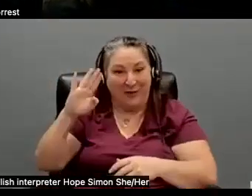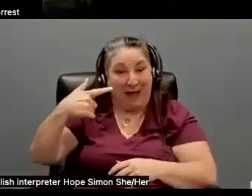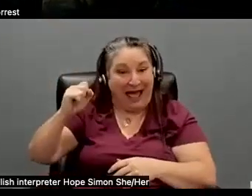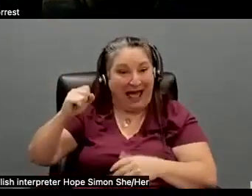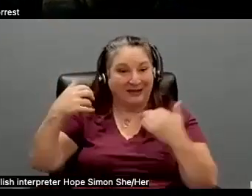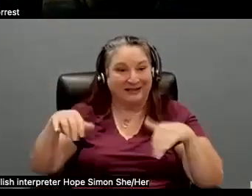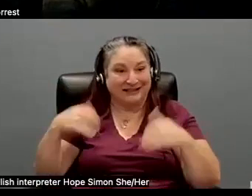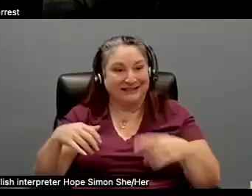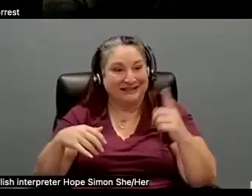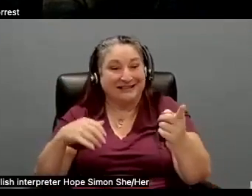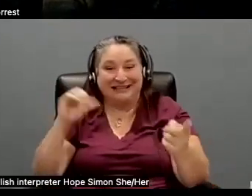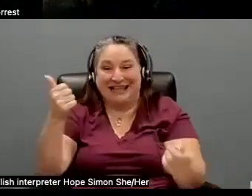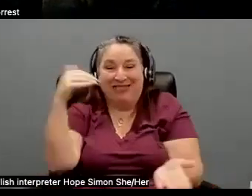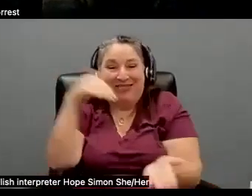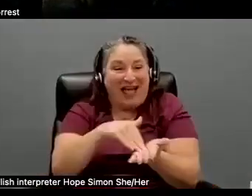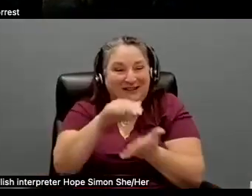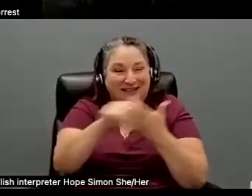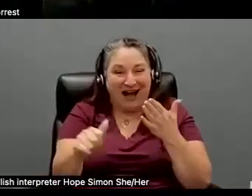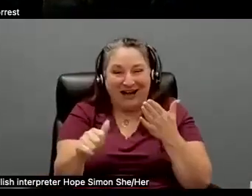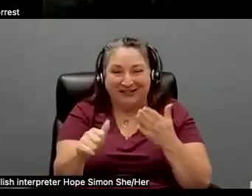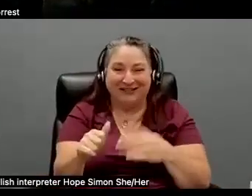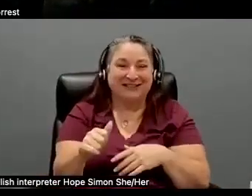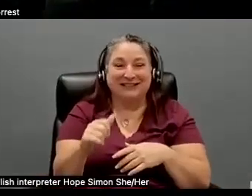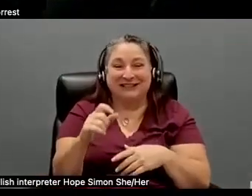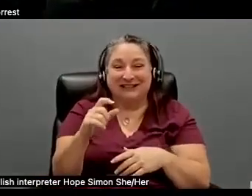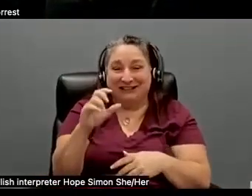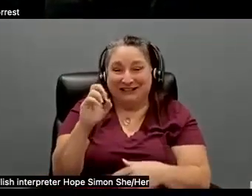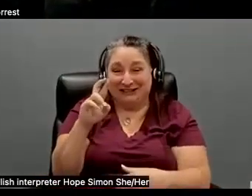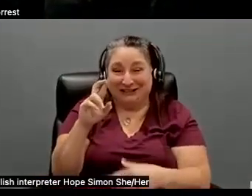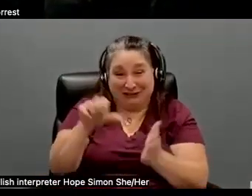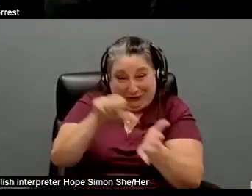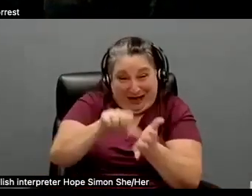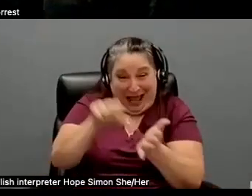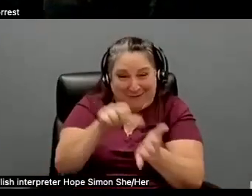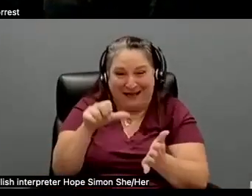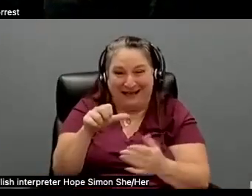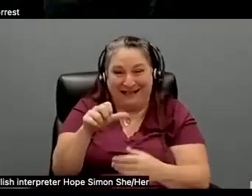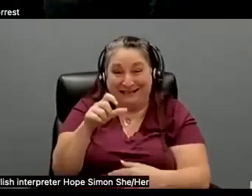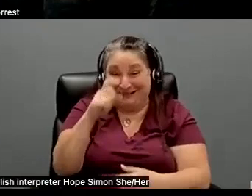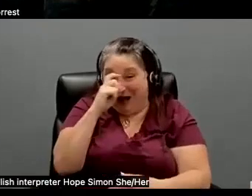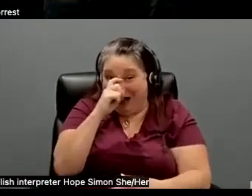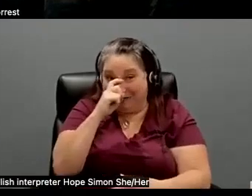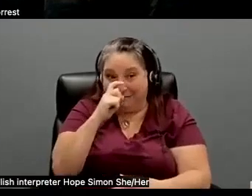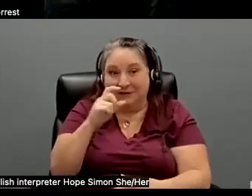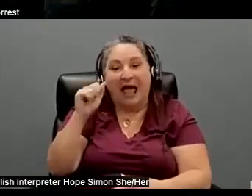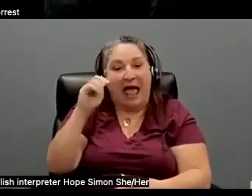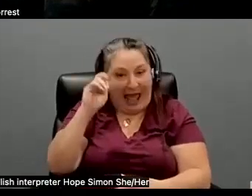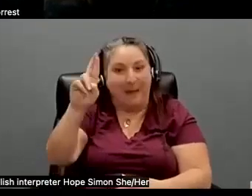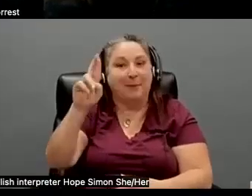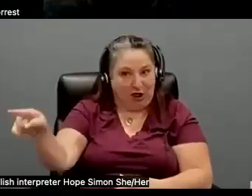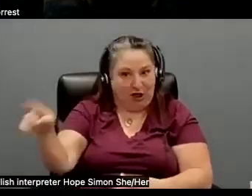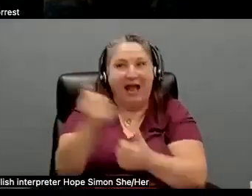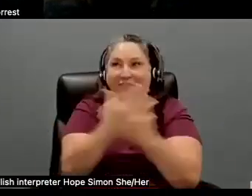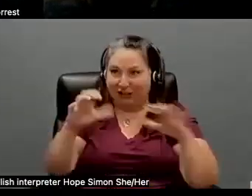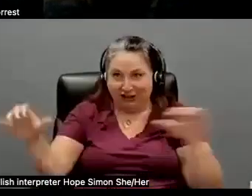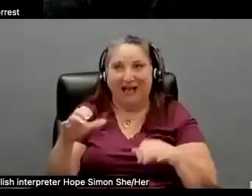$10,000 Barry Bostwick ceramic Daruma plate. You know what? You know what? I think I will, you know, Amber deserves one for, for everything that she's